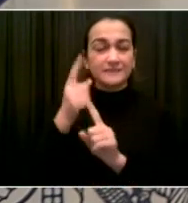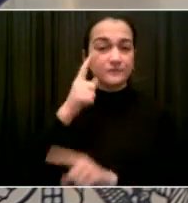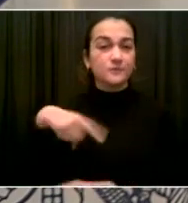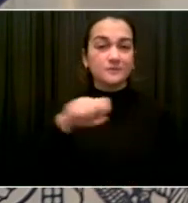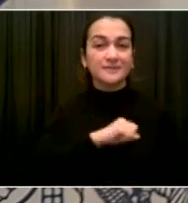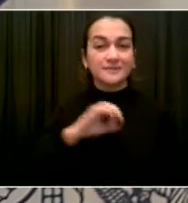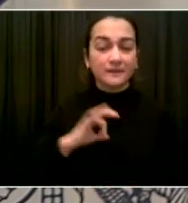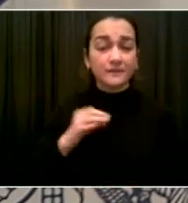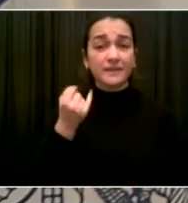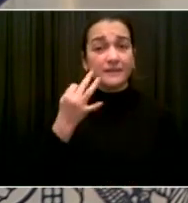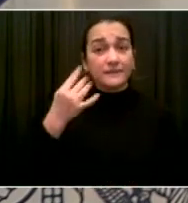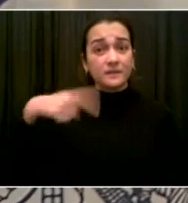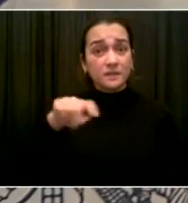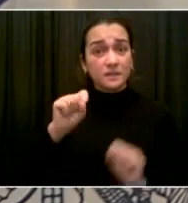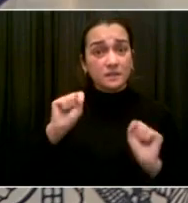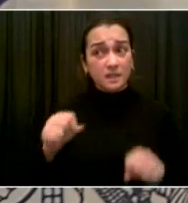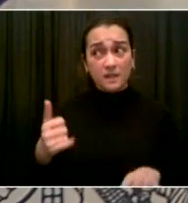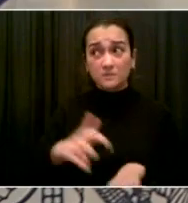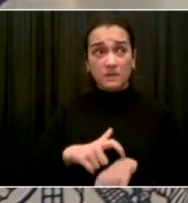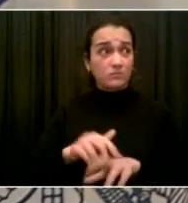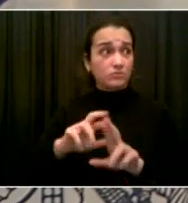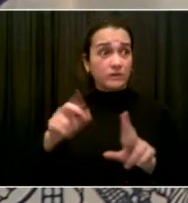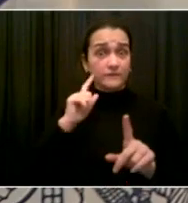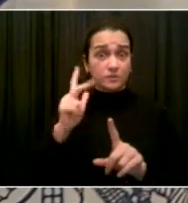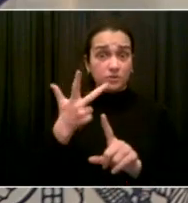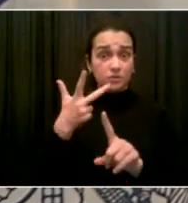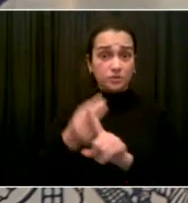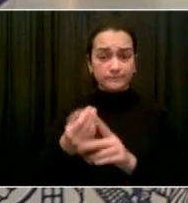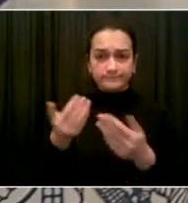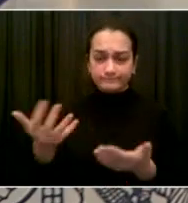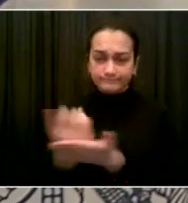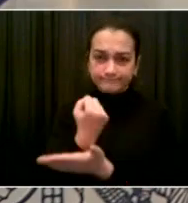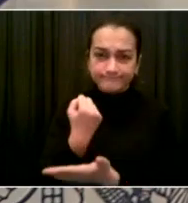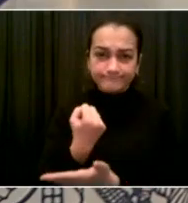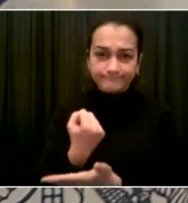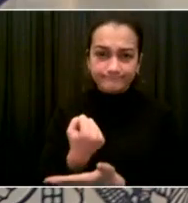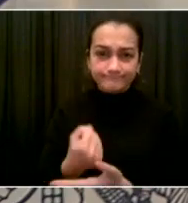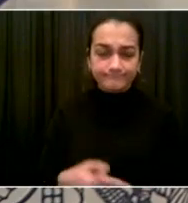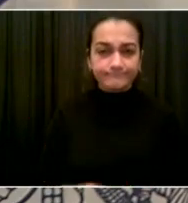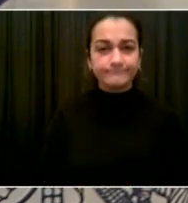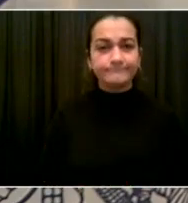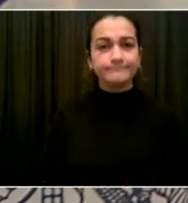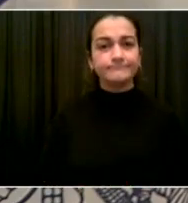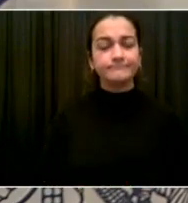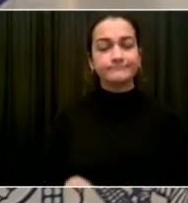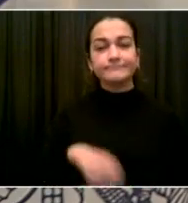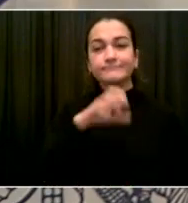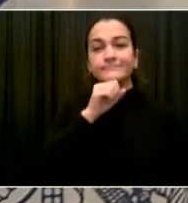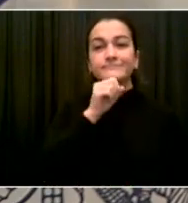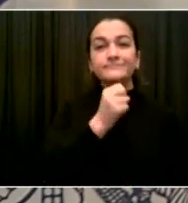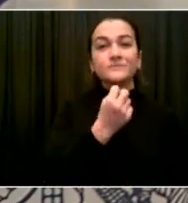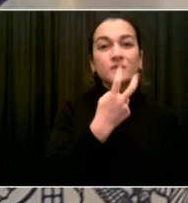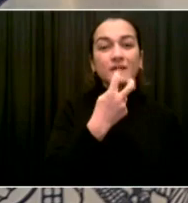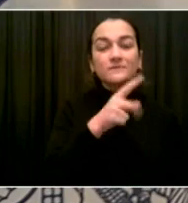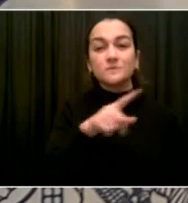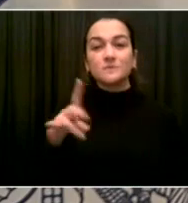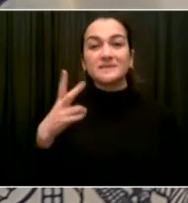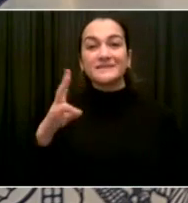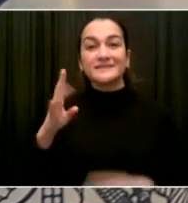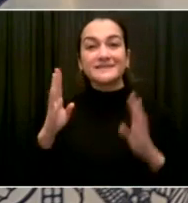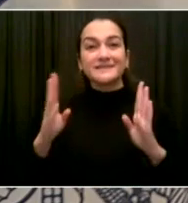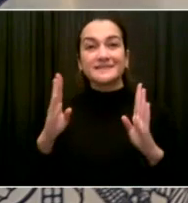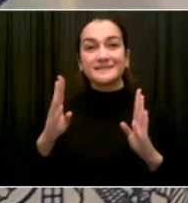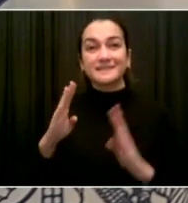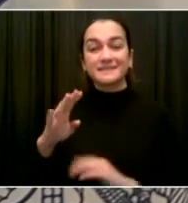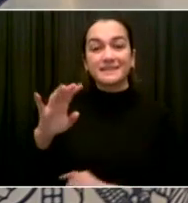Today's number on the 12 to 17 year olds, 83%. Amazing. Want to go up and that's a great number. The area where we need more